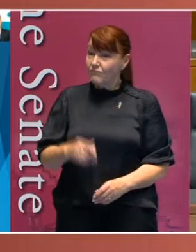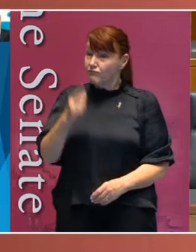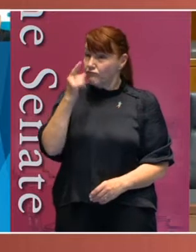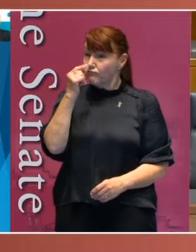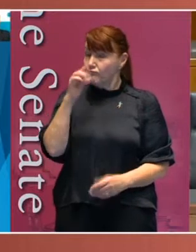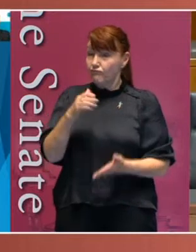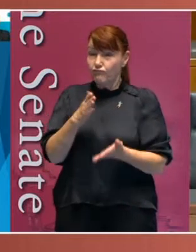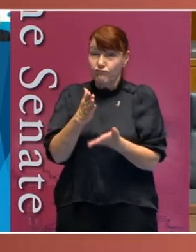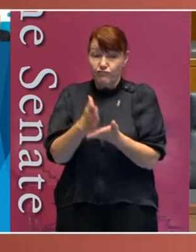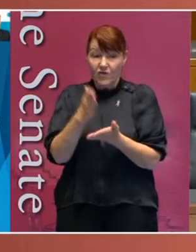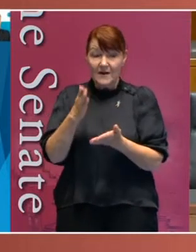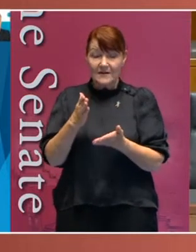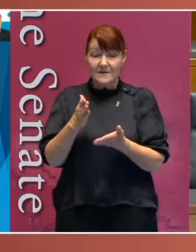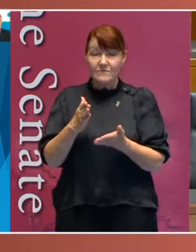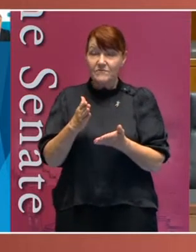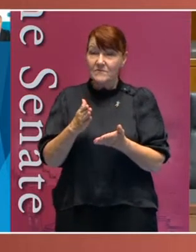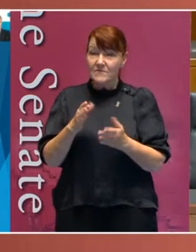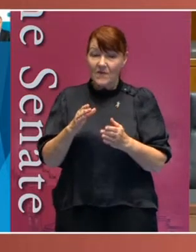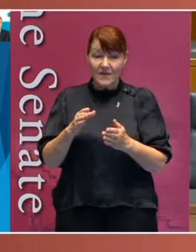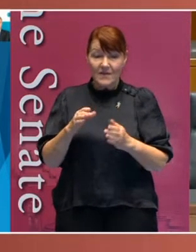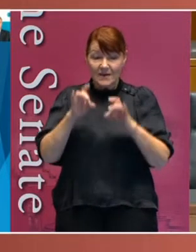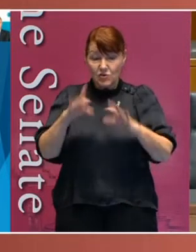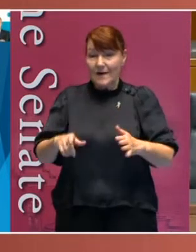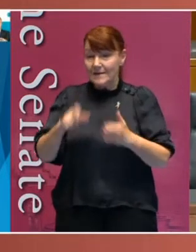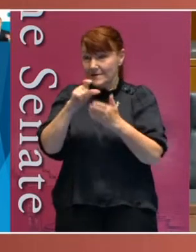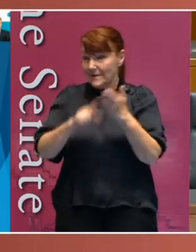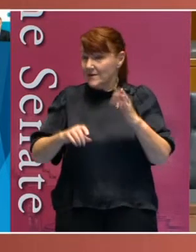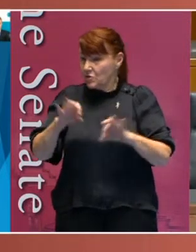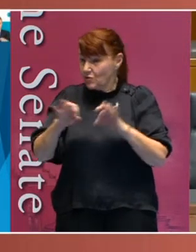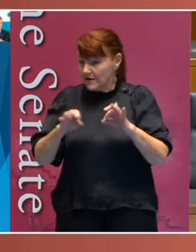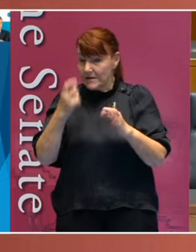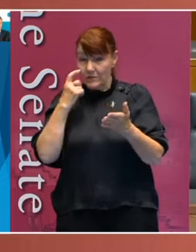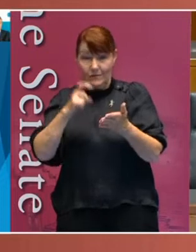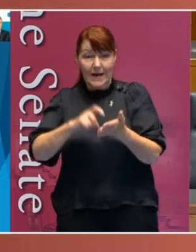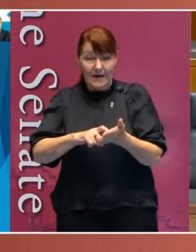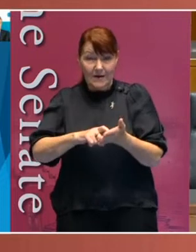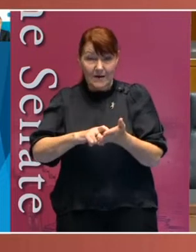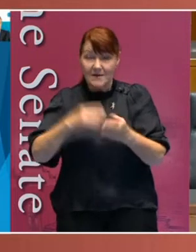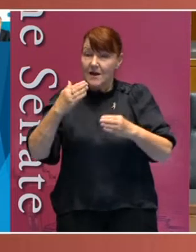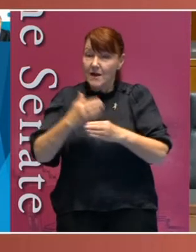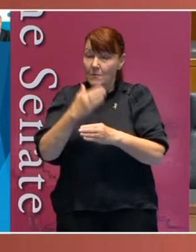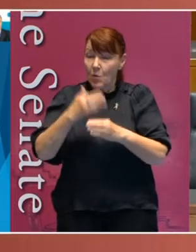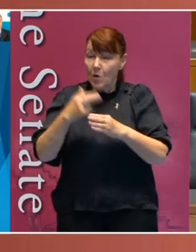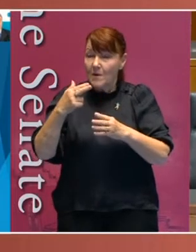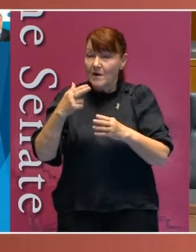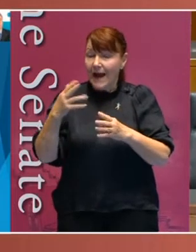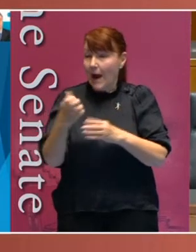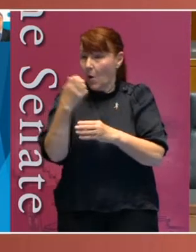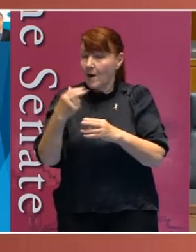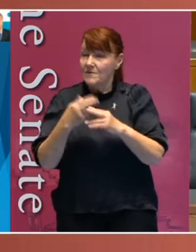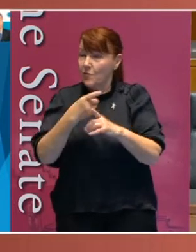Disability Strategy has realised that the employment outcomes for people with disability in Australia